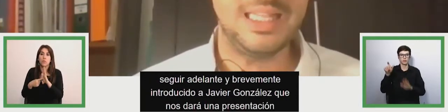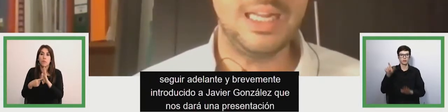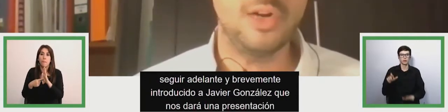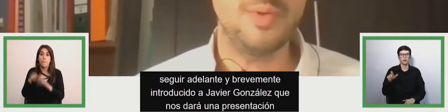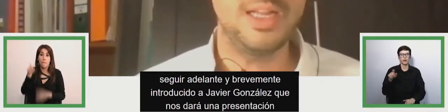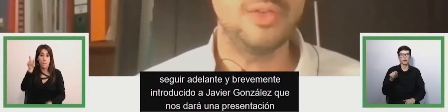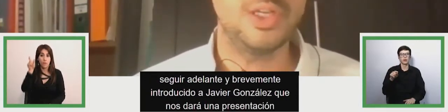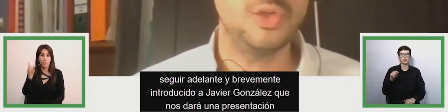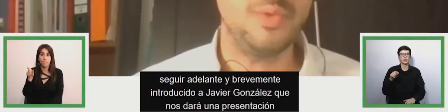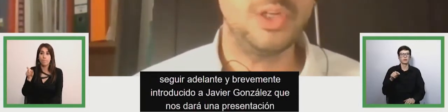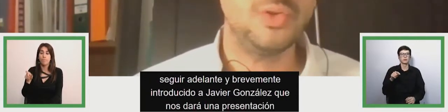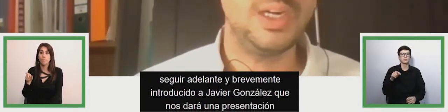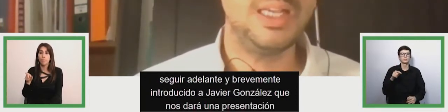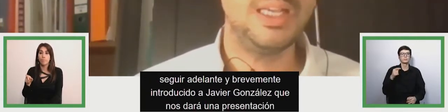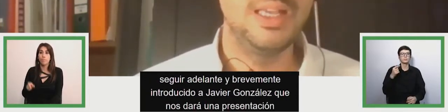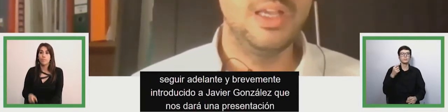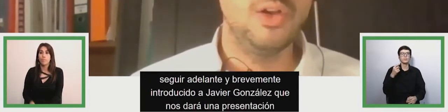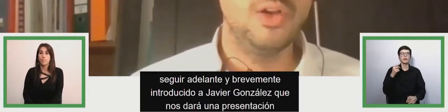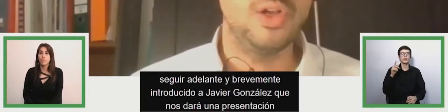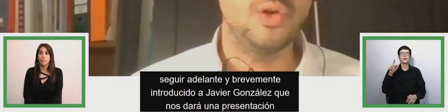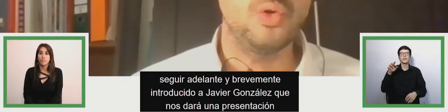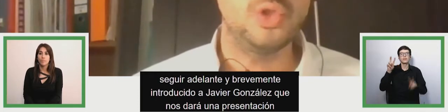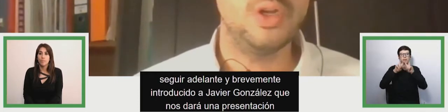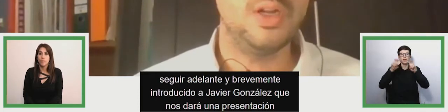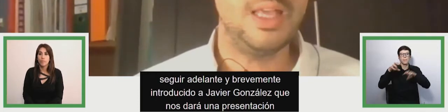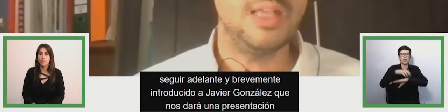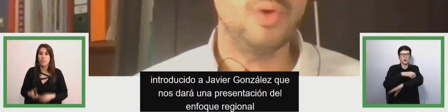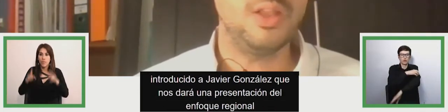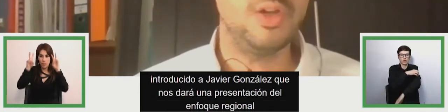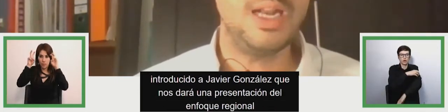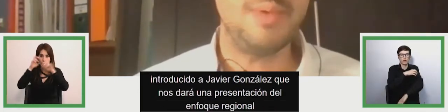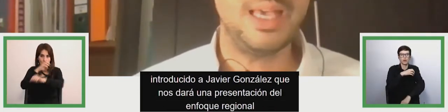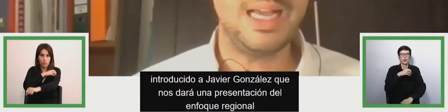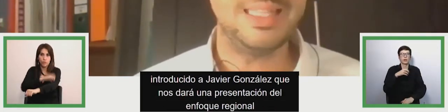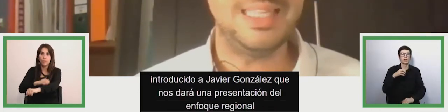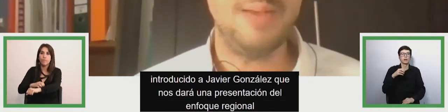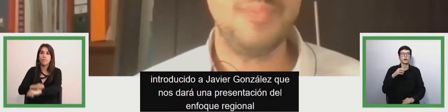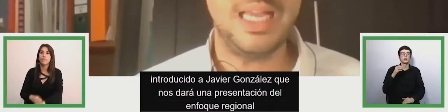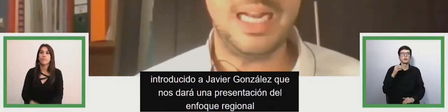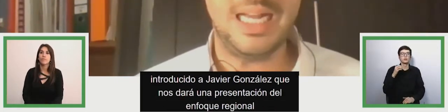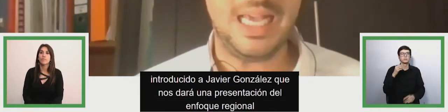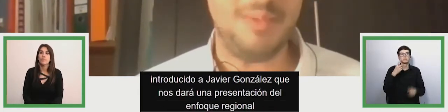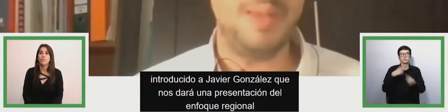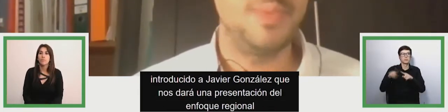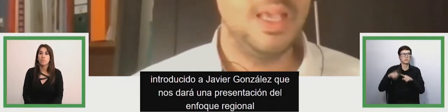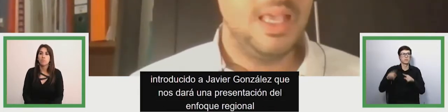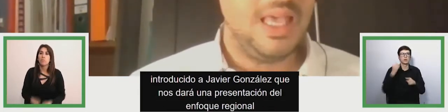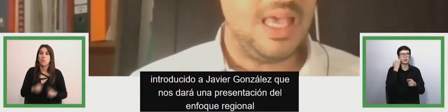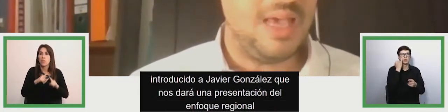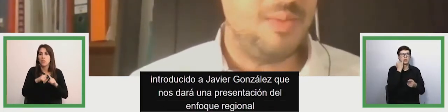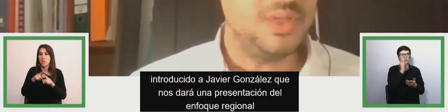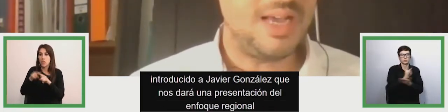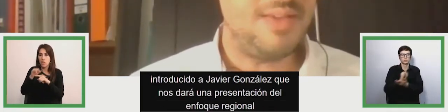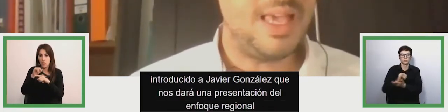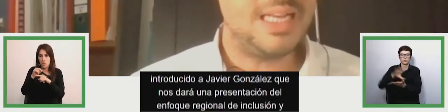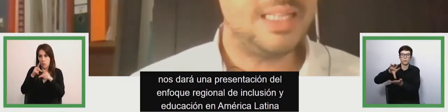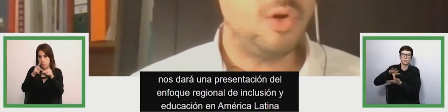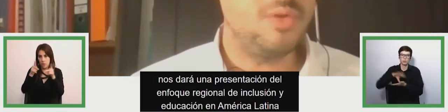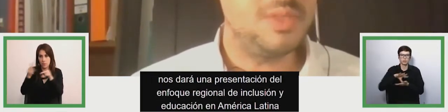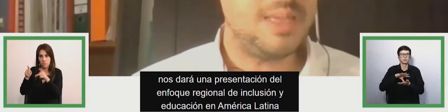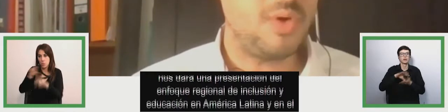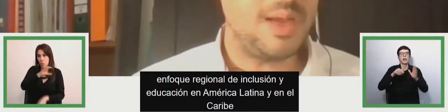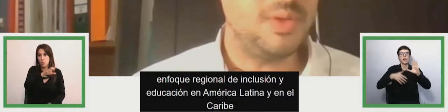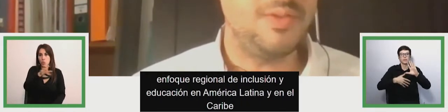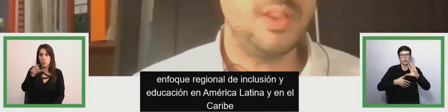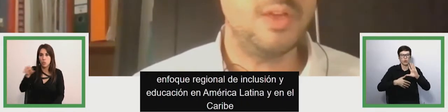inclusion and education in Latin America and the Caribbean. Well, Javier is economist at the Catholic University of China,